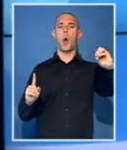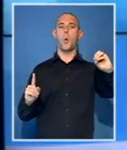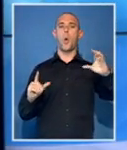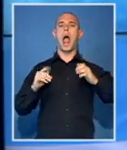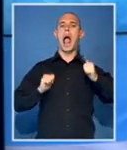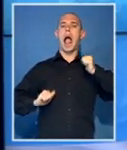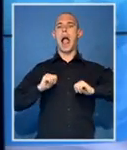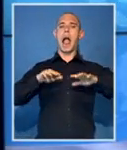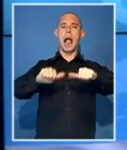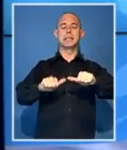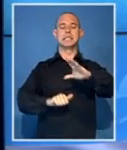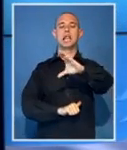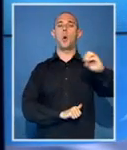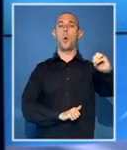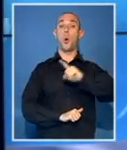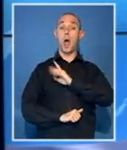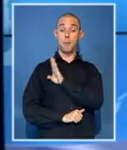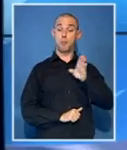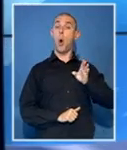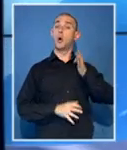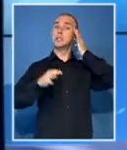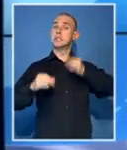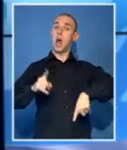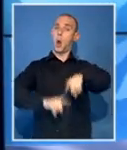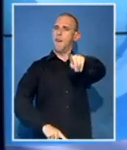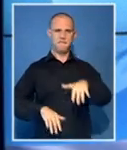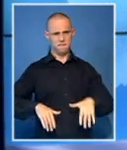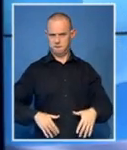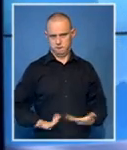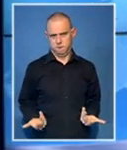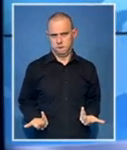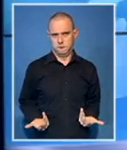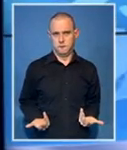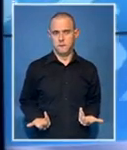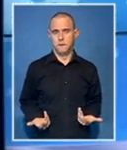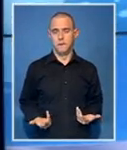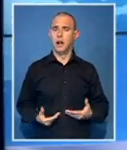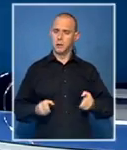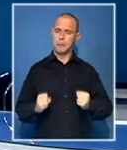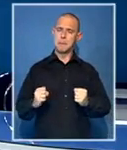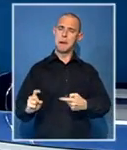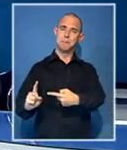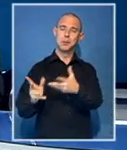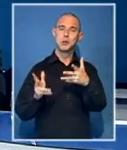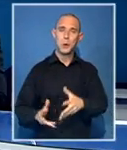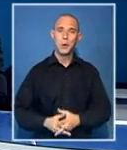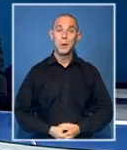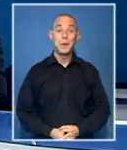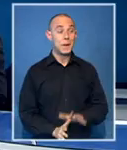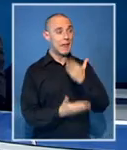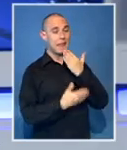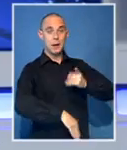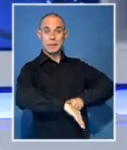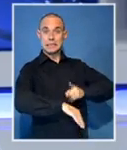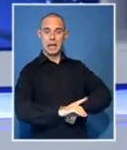COO because the board has not pronounced on this matter. Therefore, there mustn't be any other problem with that. Thank you for your time. That